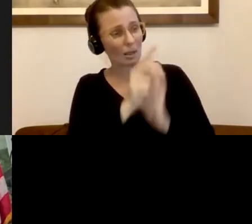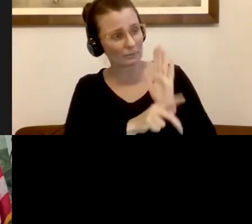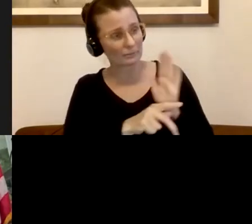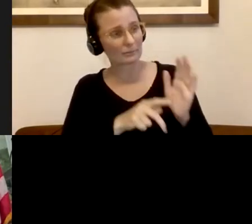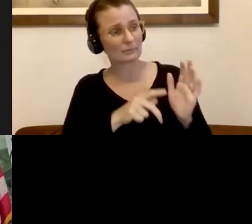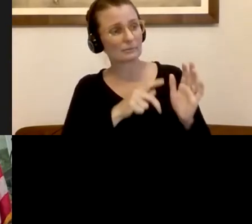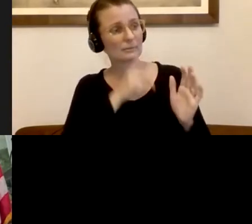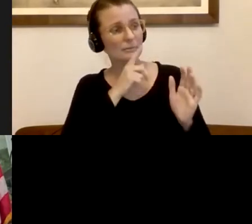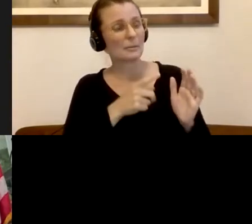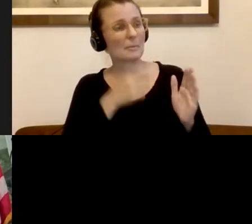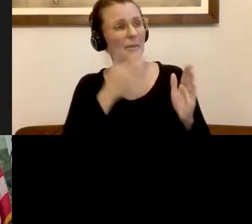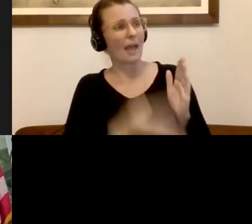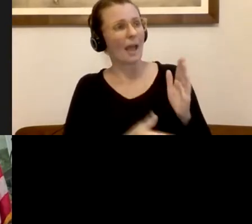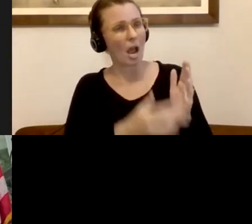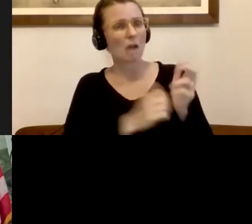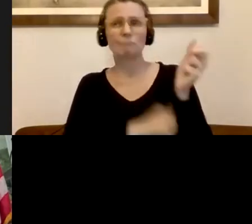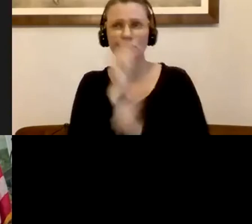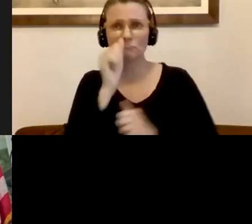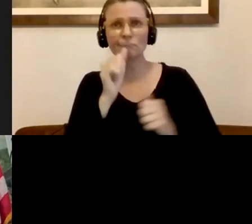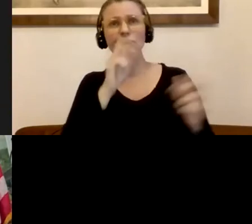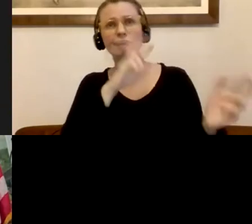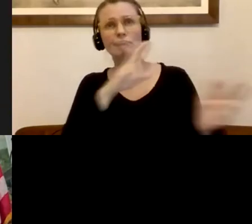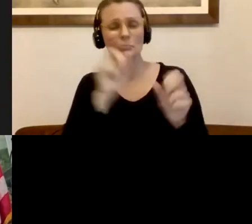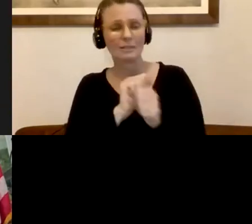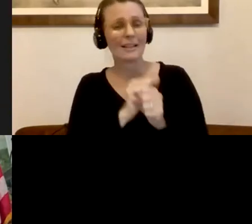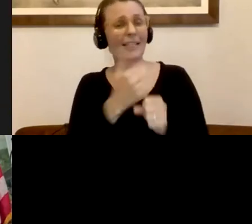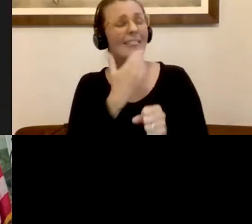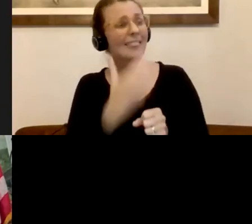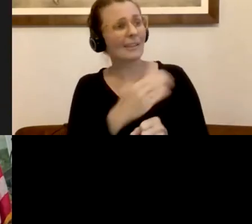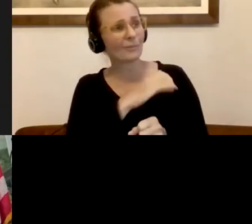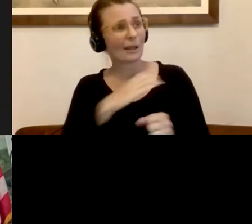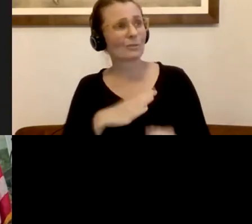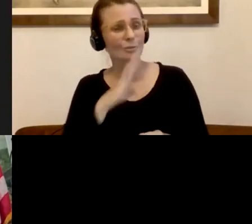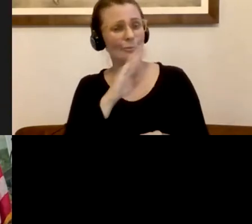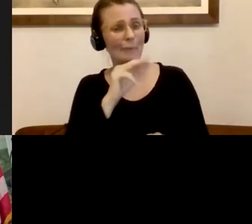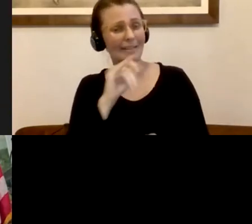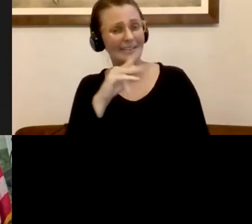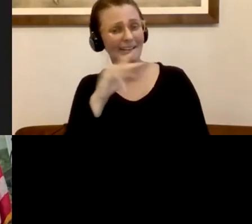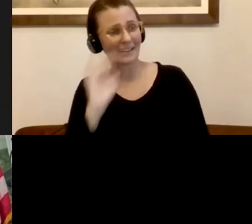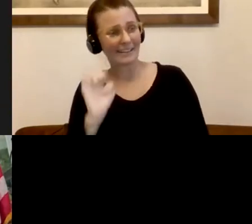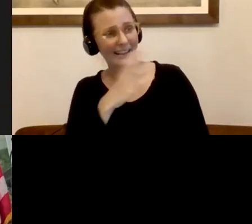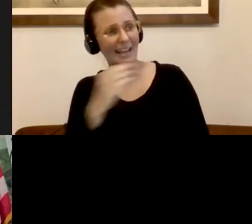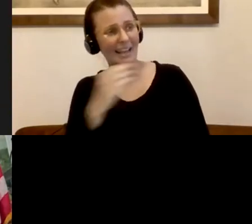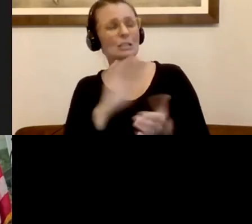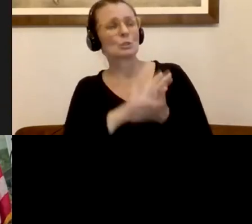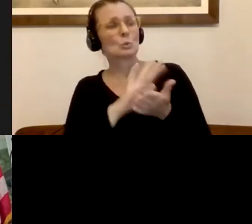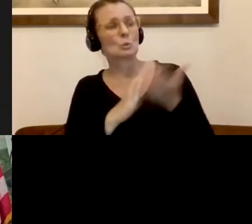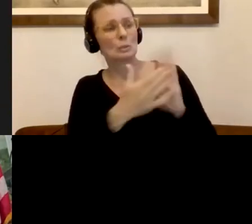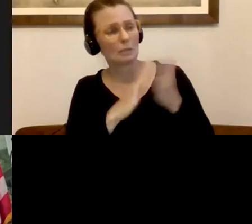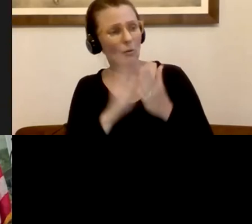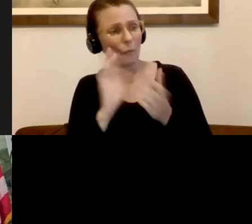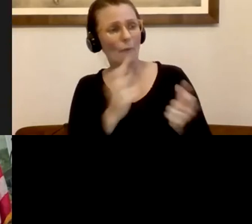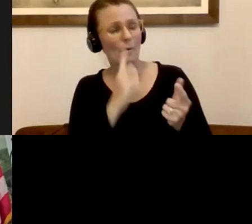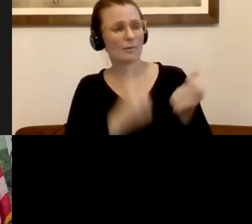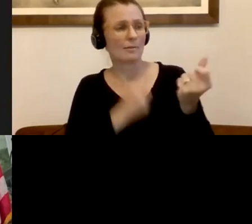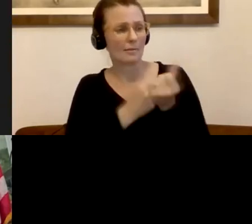on the front lines with all of us. can't thank you enough. Council Valentine, the entire city council and school committee. Um, I, I think